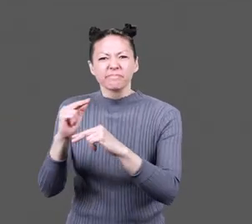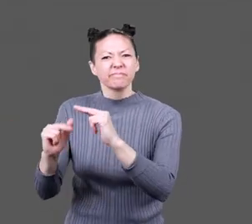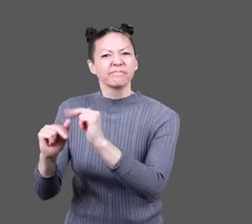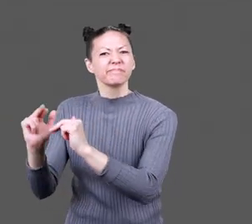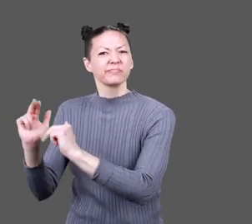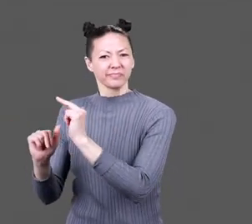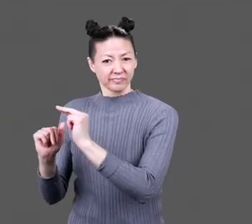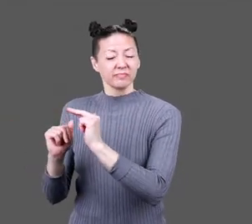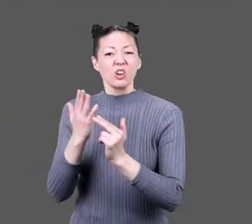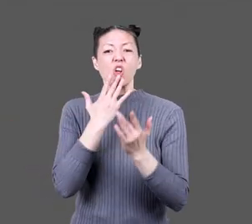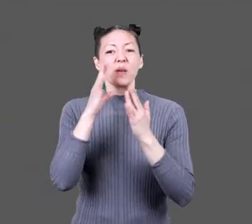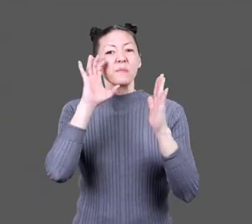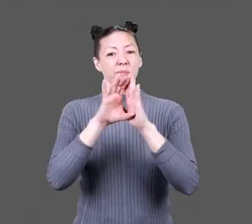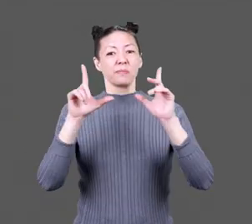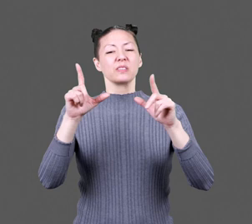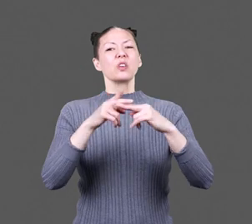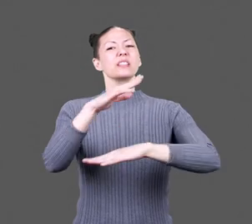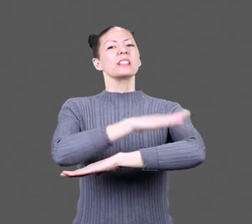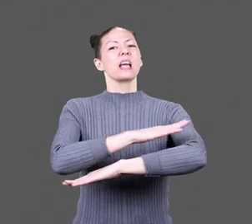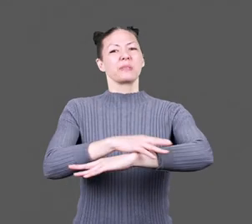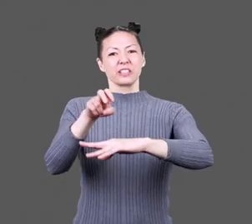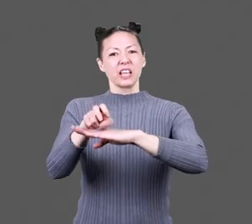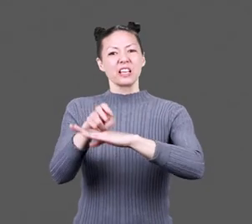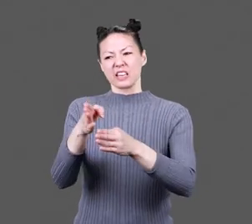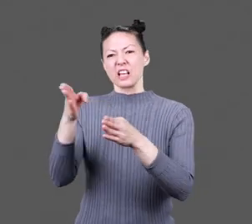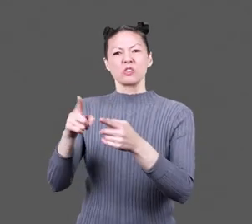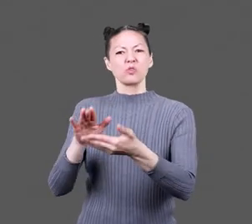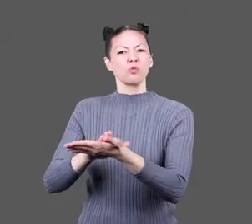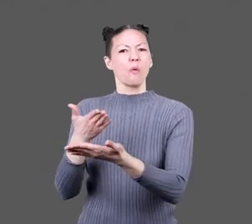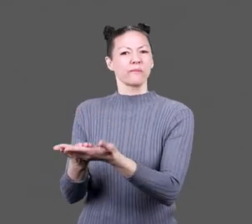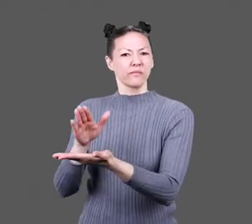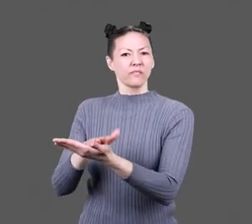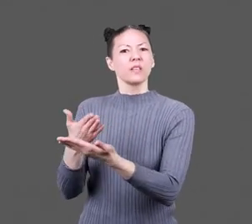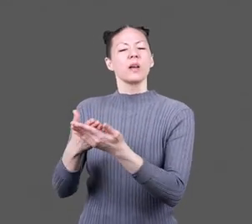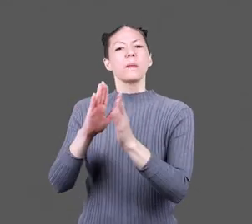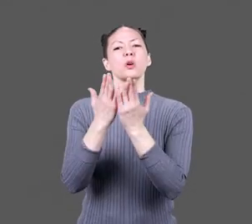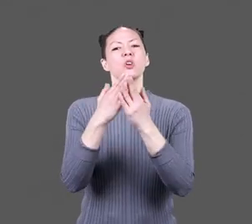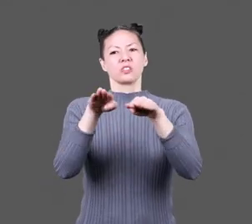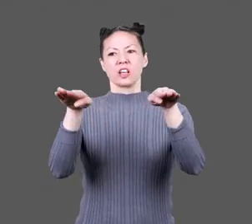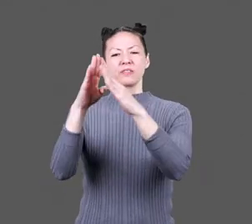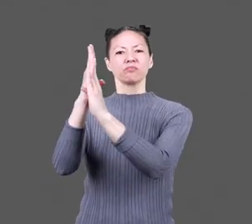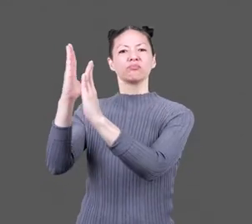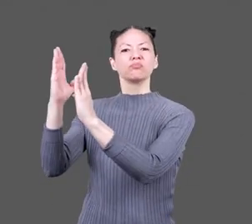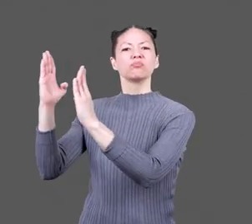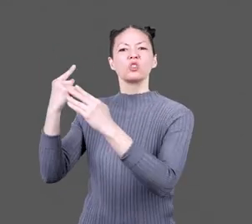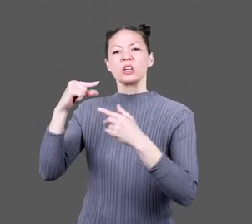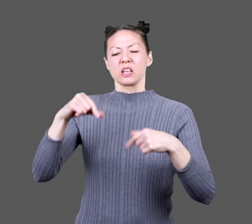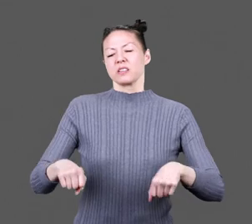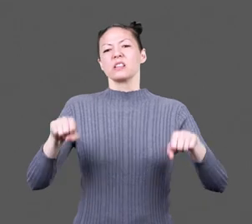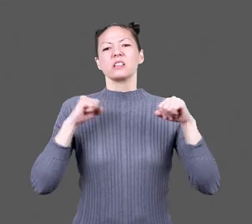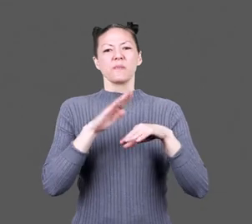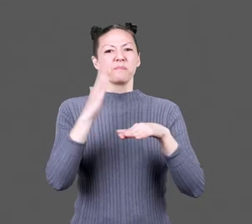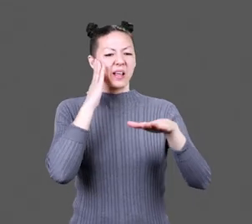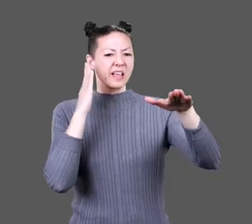in the camp. In color, a table and chairs stand next to the stove. Books stand on a shelf. Green